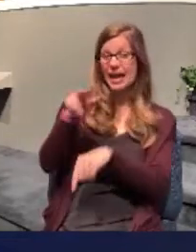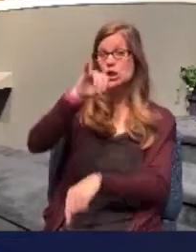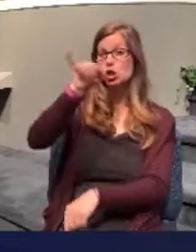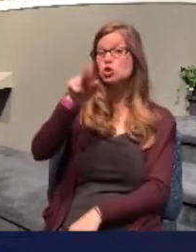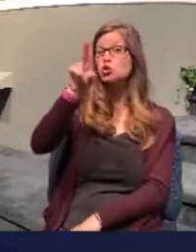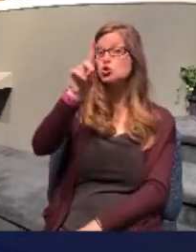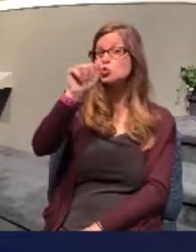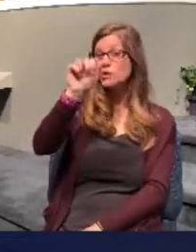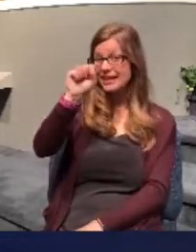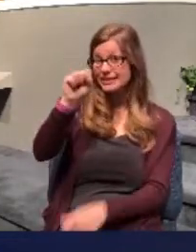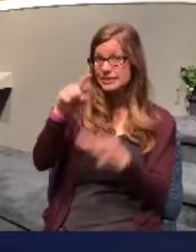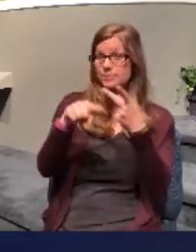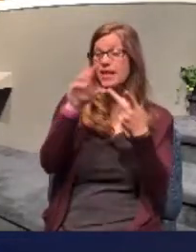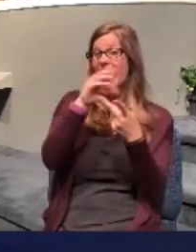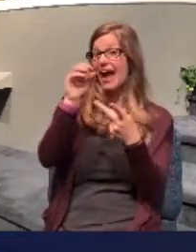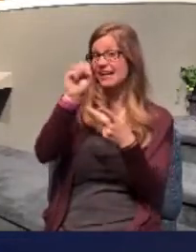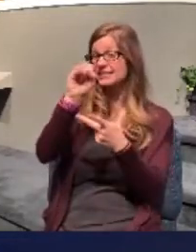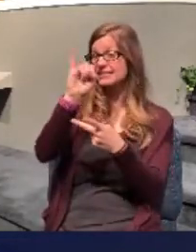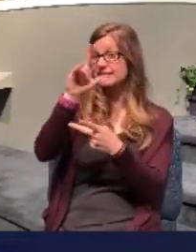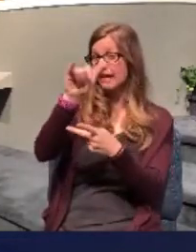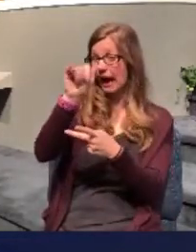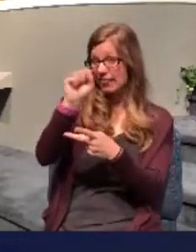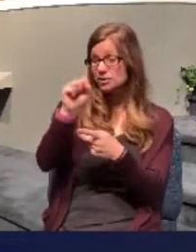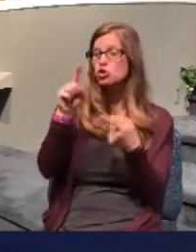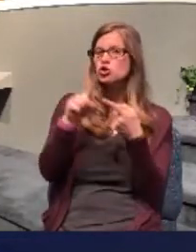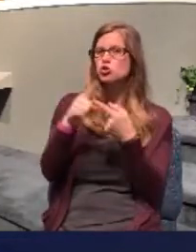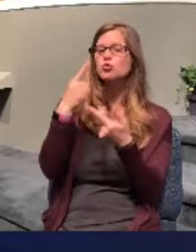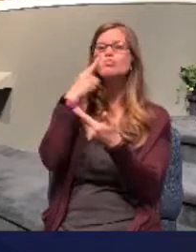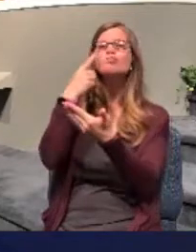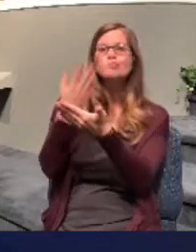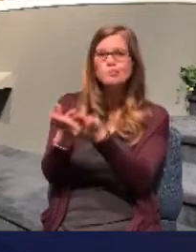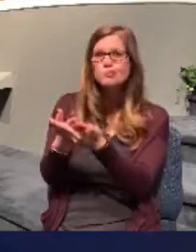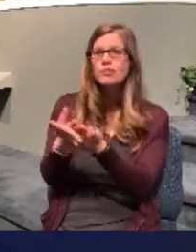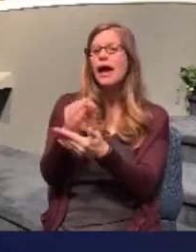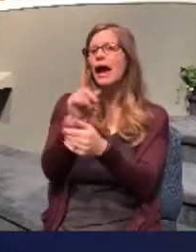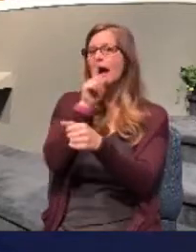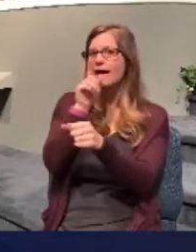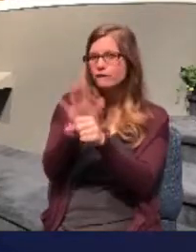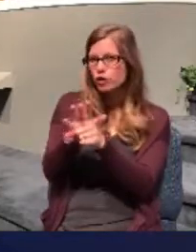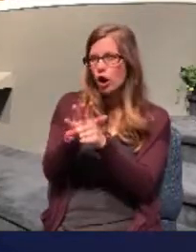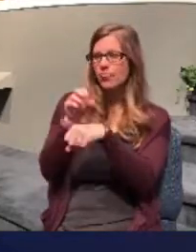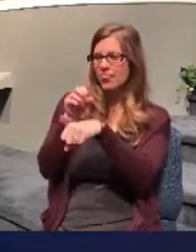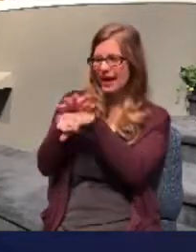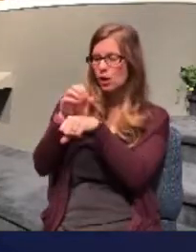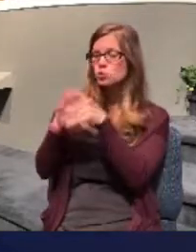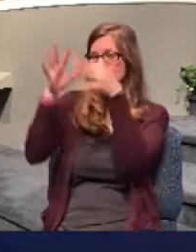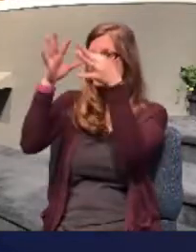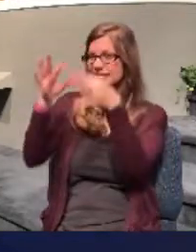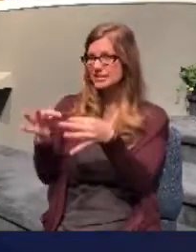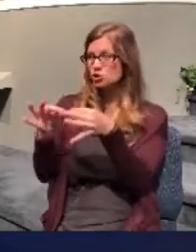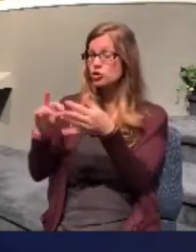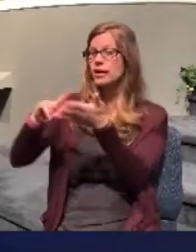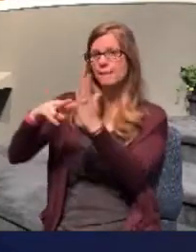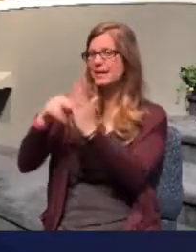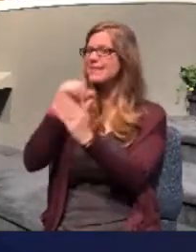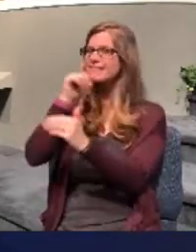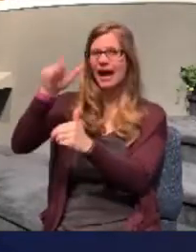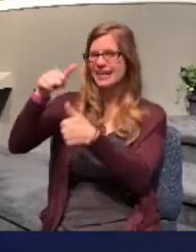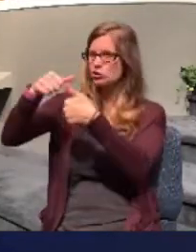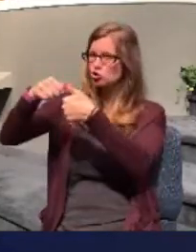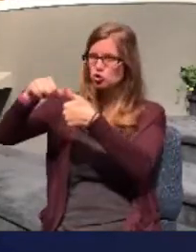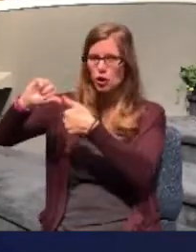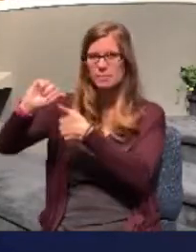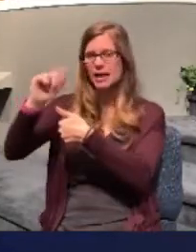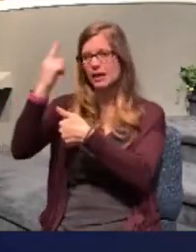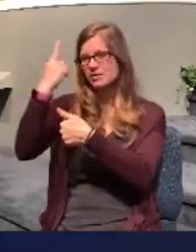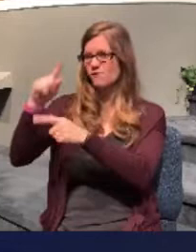Silas back to Antioch to verify and to confirm the council's decision. After some time had